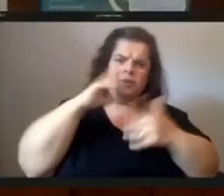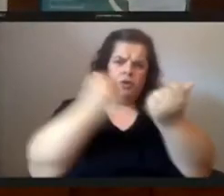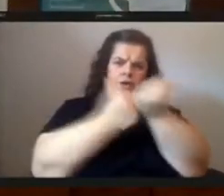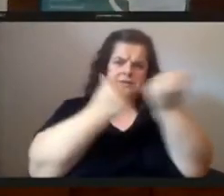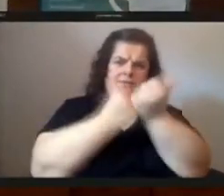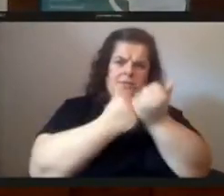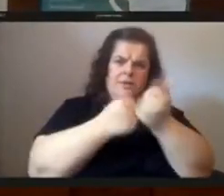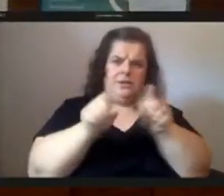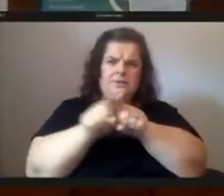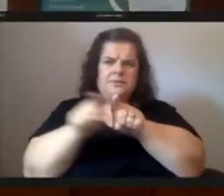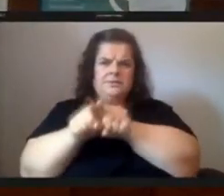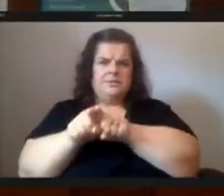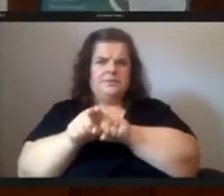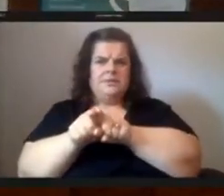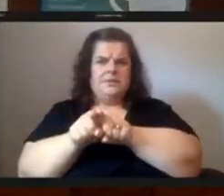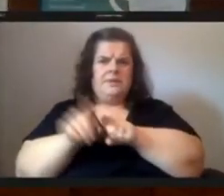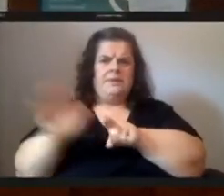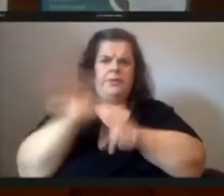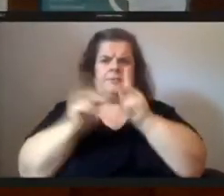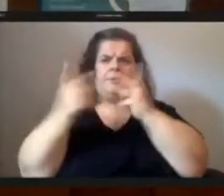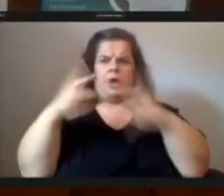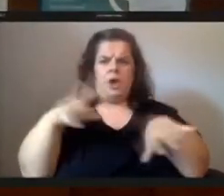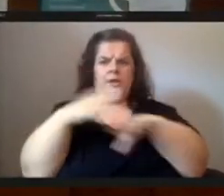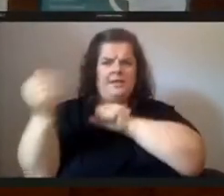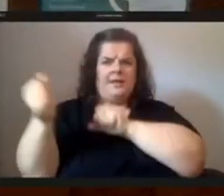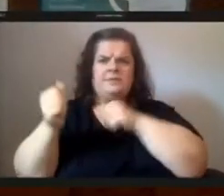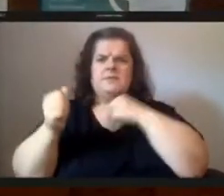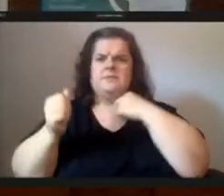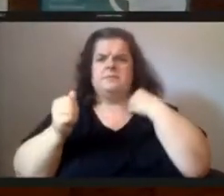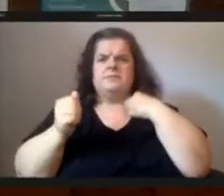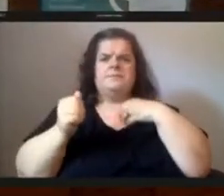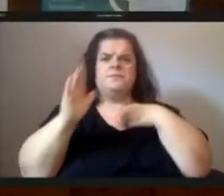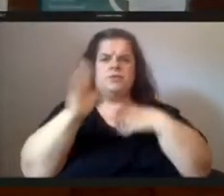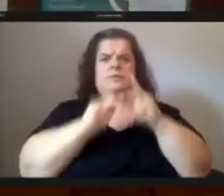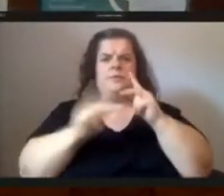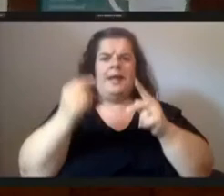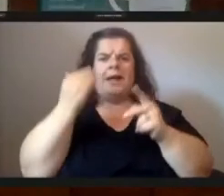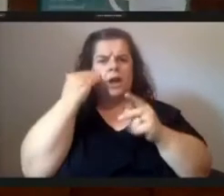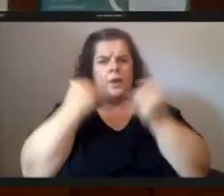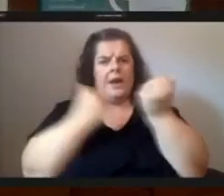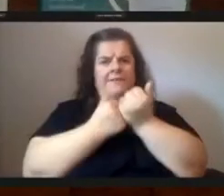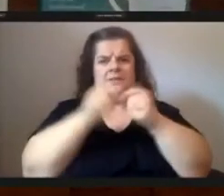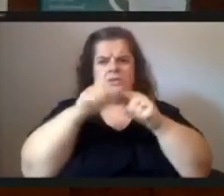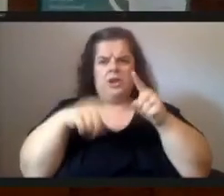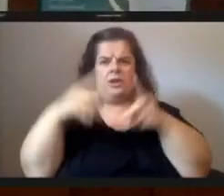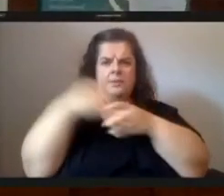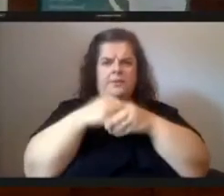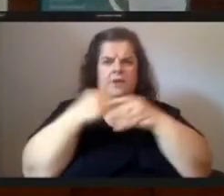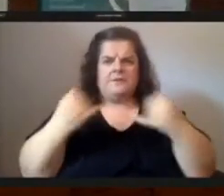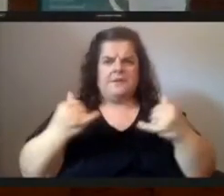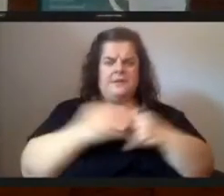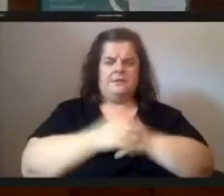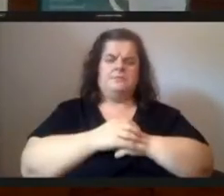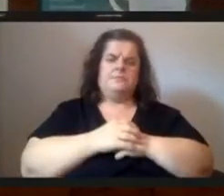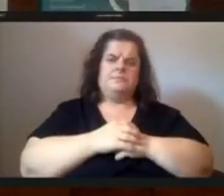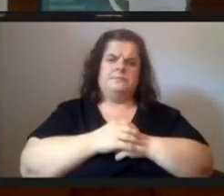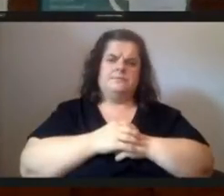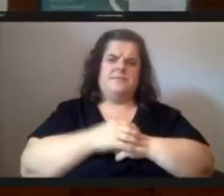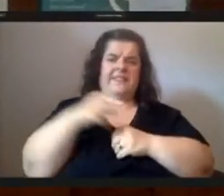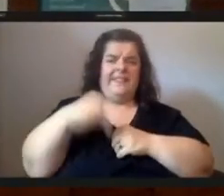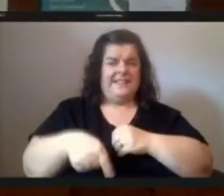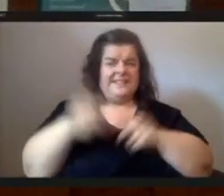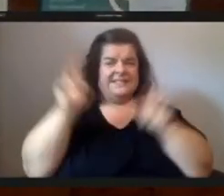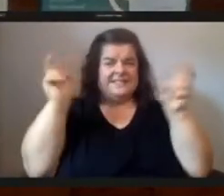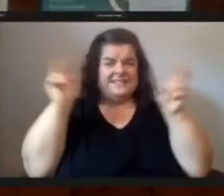and and those who have left um and those who i know are advocates but weren't able to join us today this is an issue that i